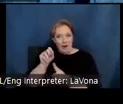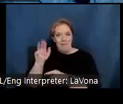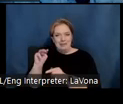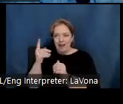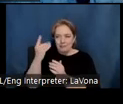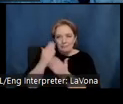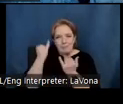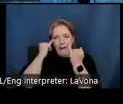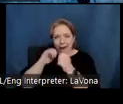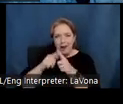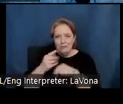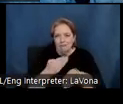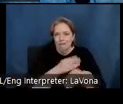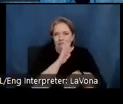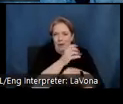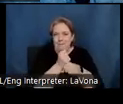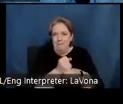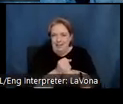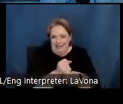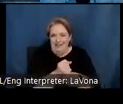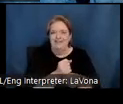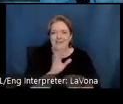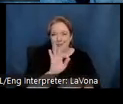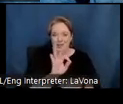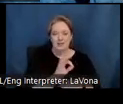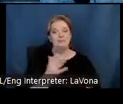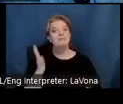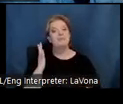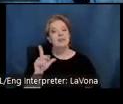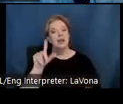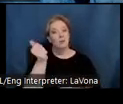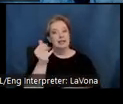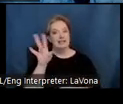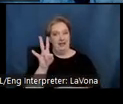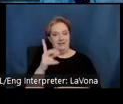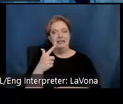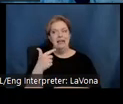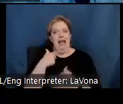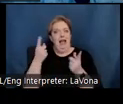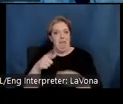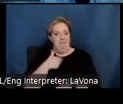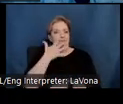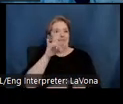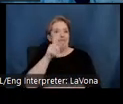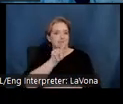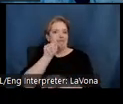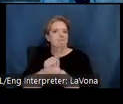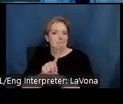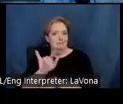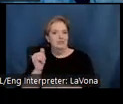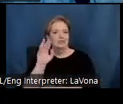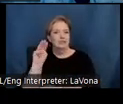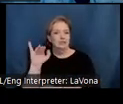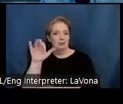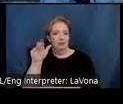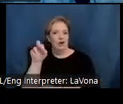preparing for the Maloof Centennial in 2017, I had the good fortune to meet Jimmy Carter. I was especially impressed to hear the President described Sam,